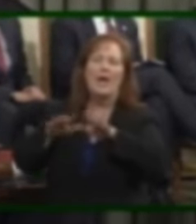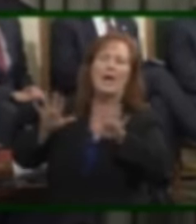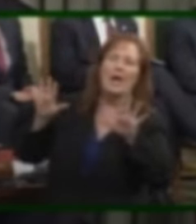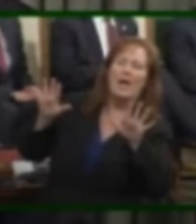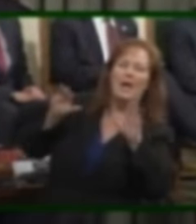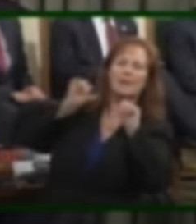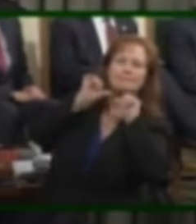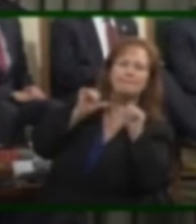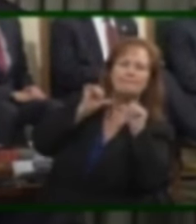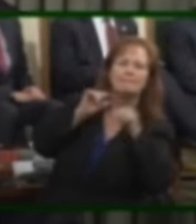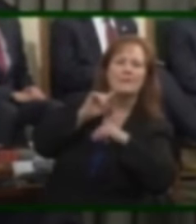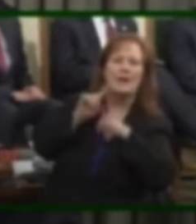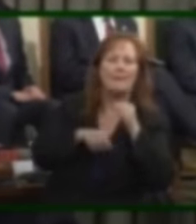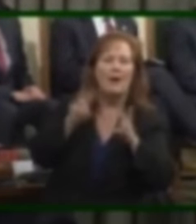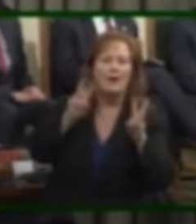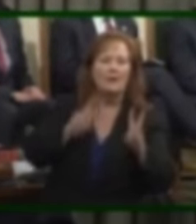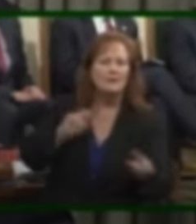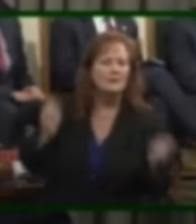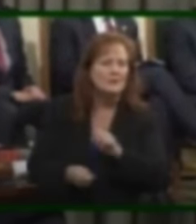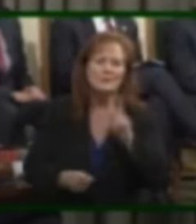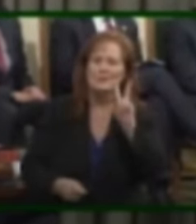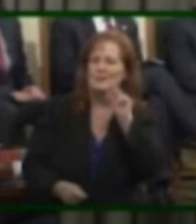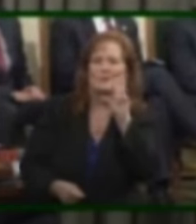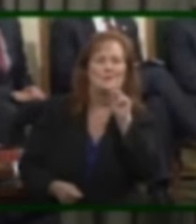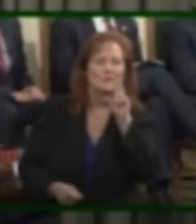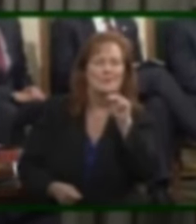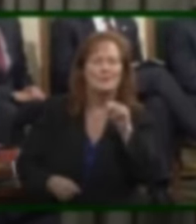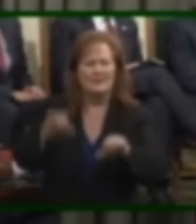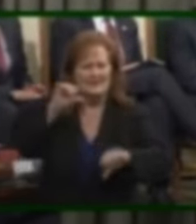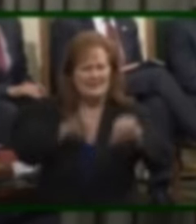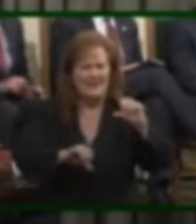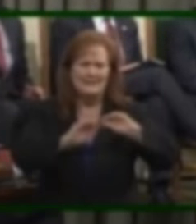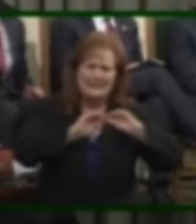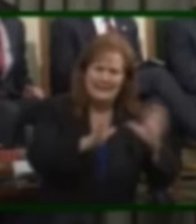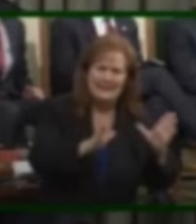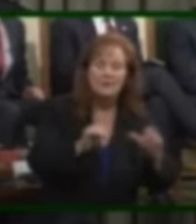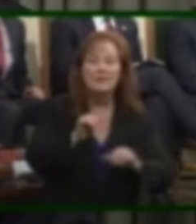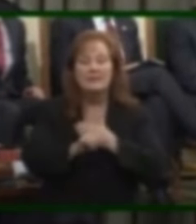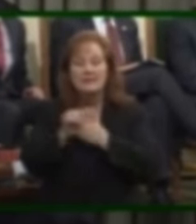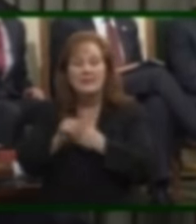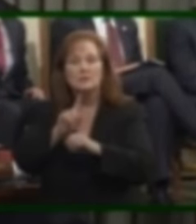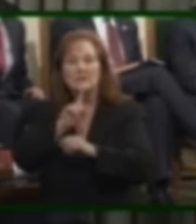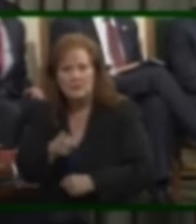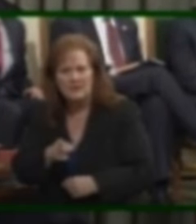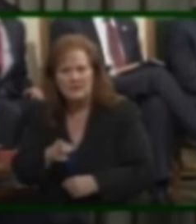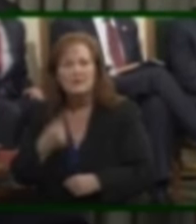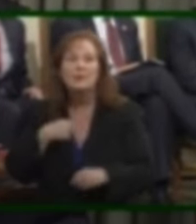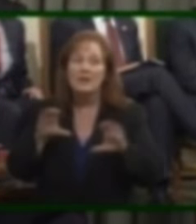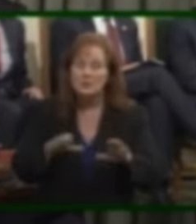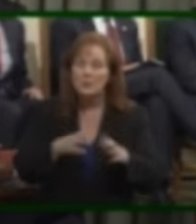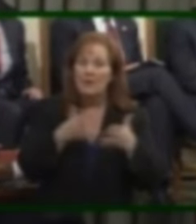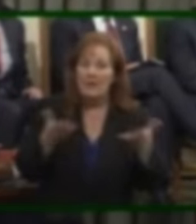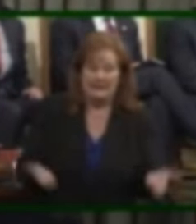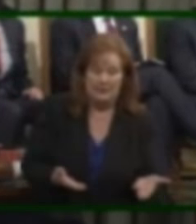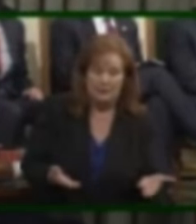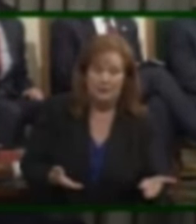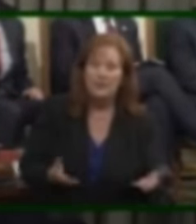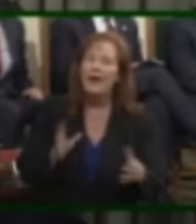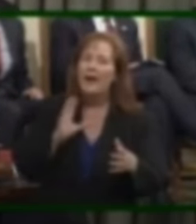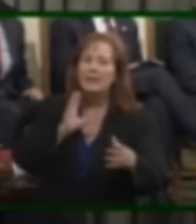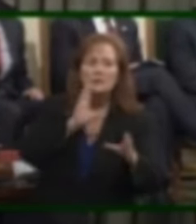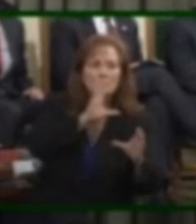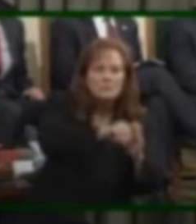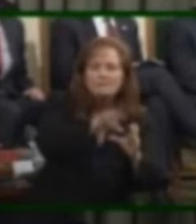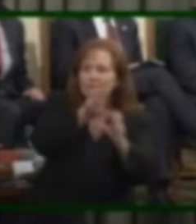climate deniers. The science is clear. The danger is real. We can do much on our own and we can join with